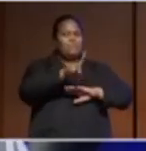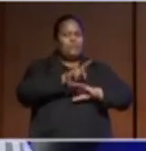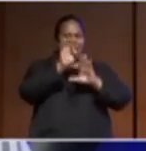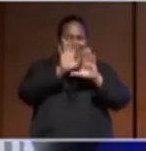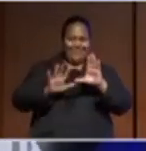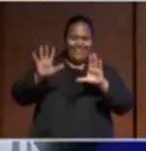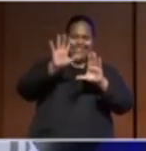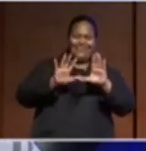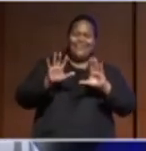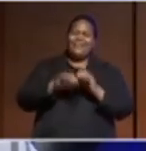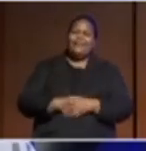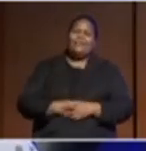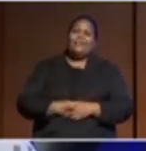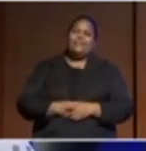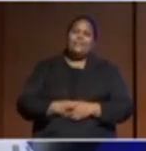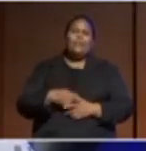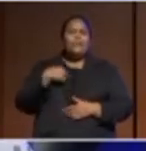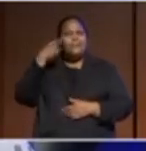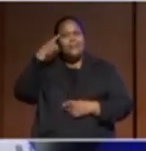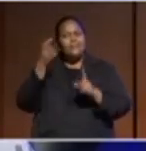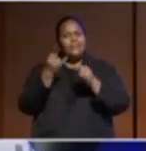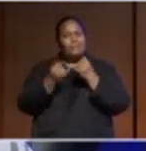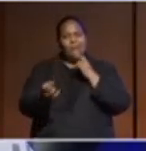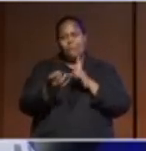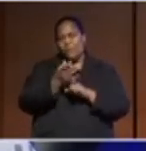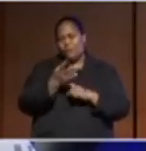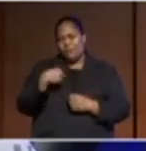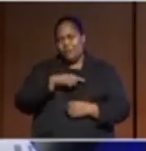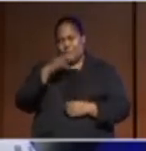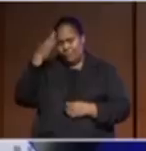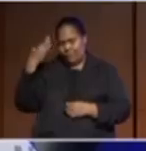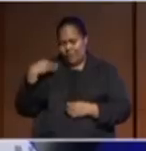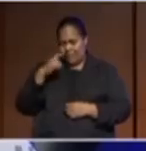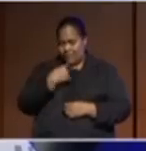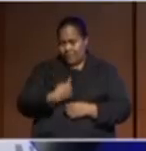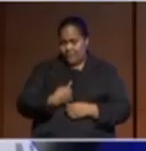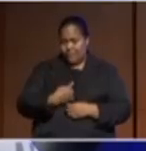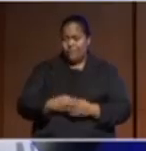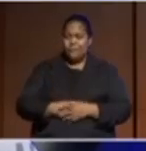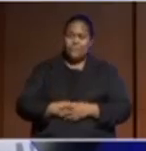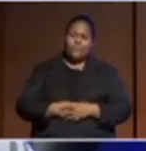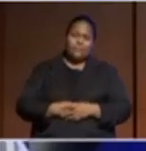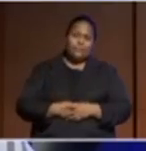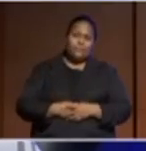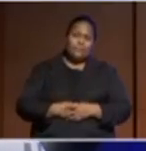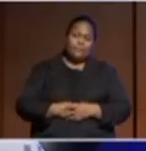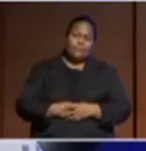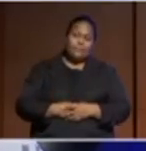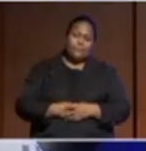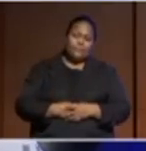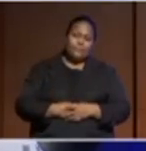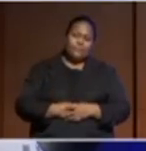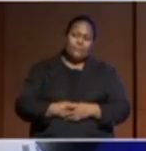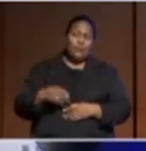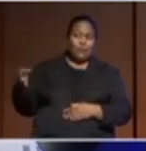I think, you know, it's very important that we remind ourselves of that. So you're asking